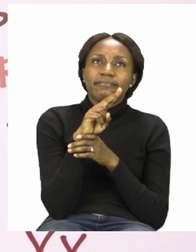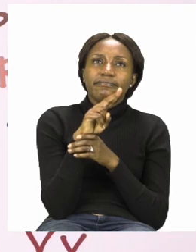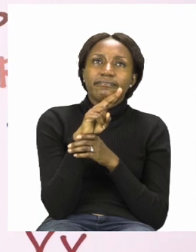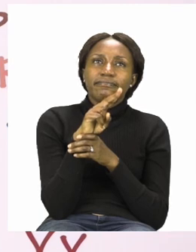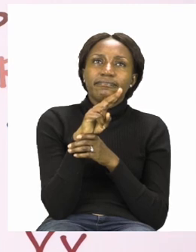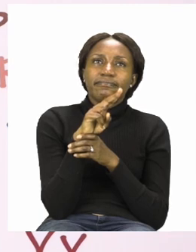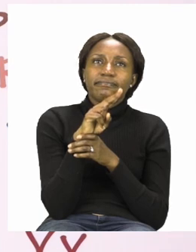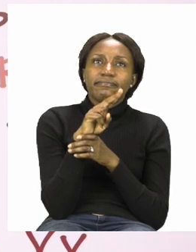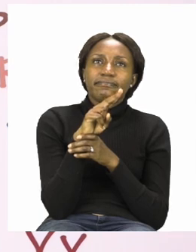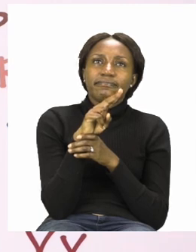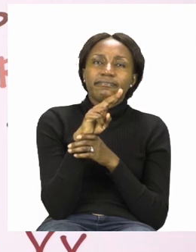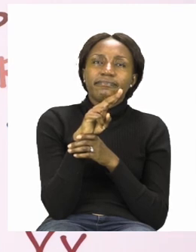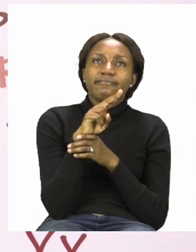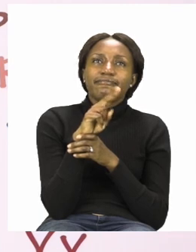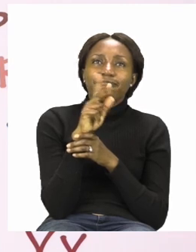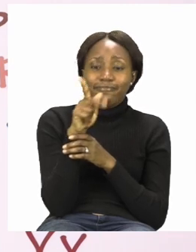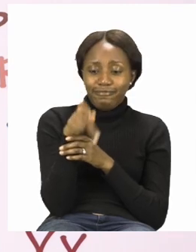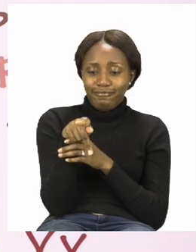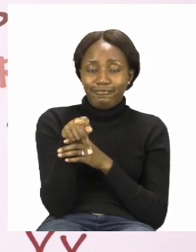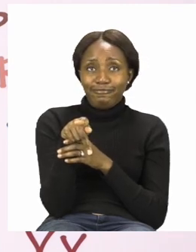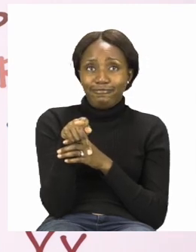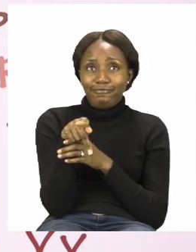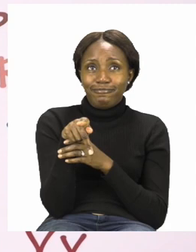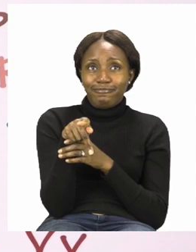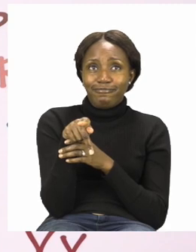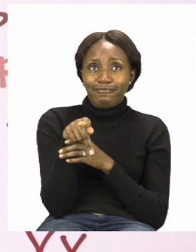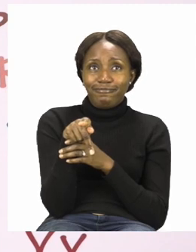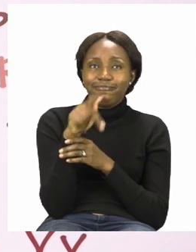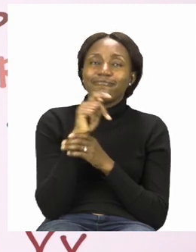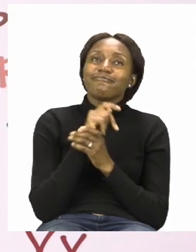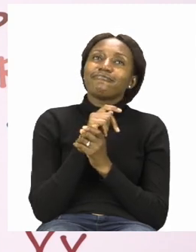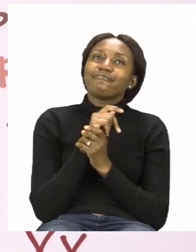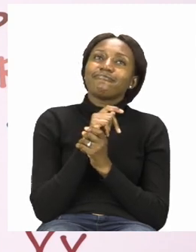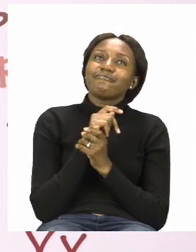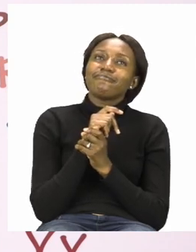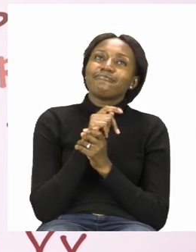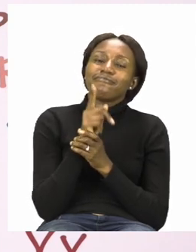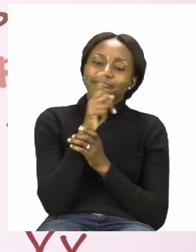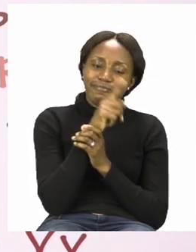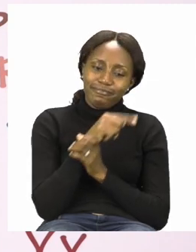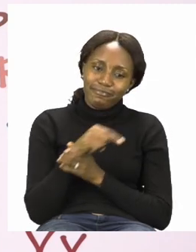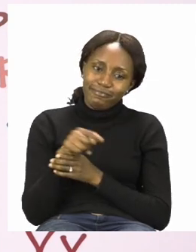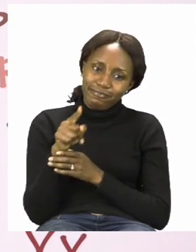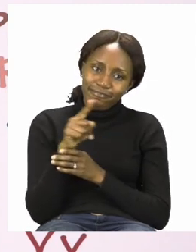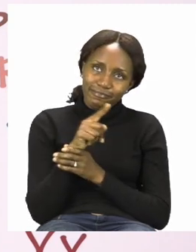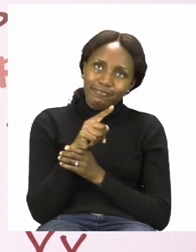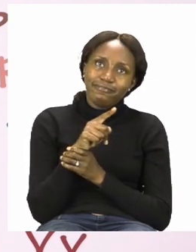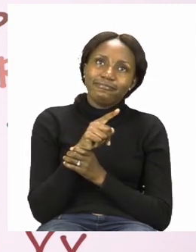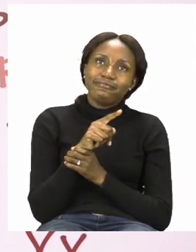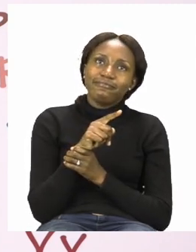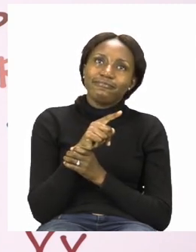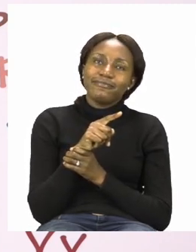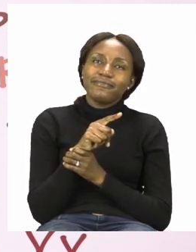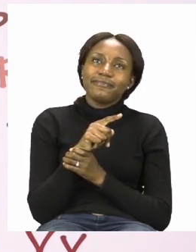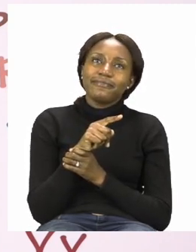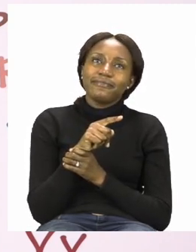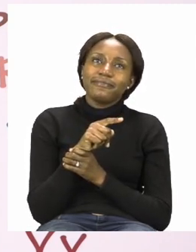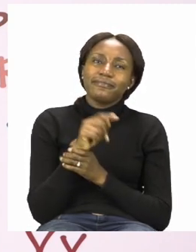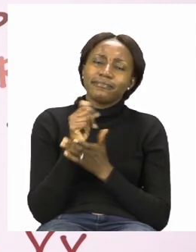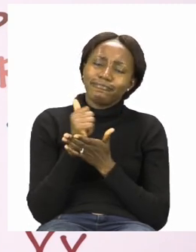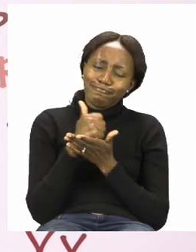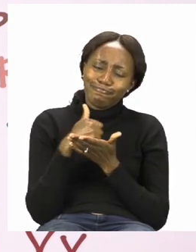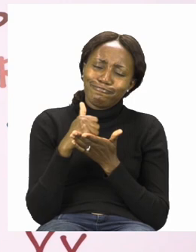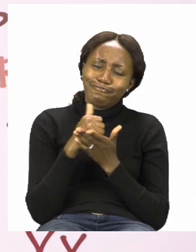us so our word up is right here again circle nice and neat boys and girls